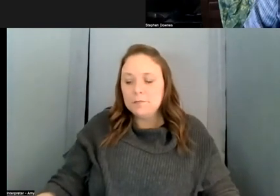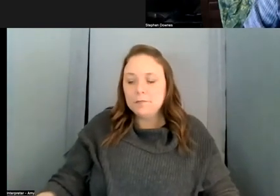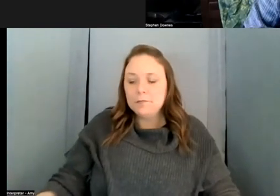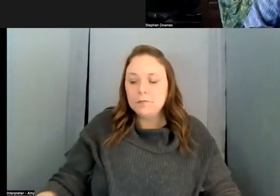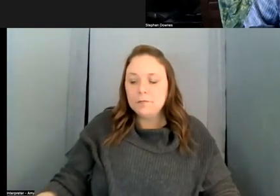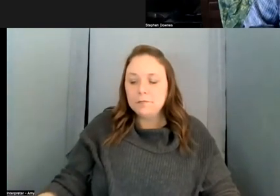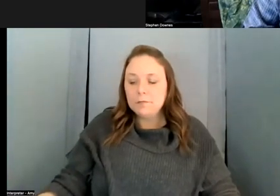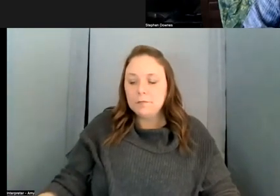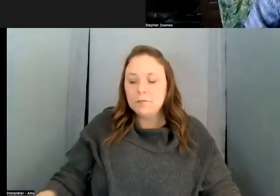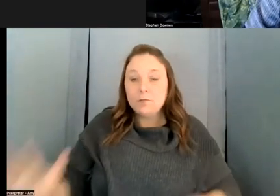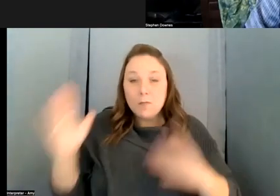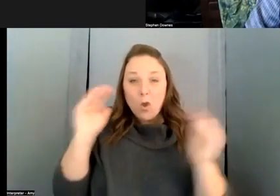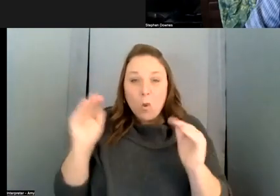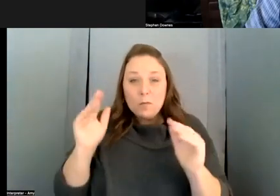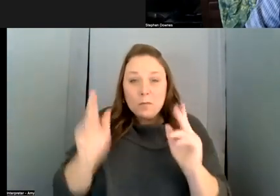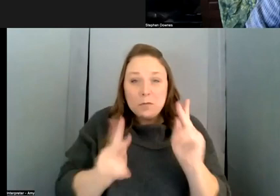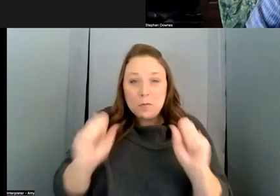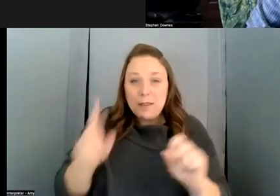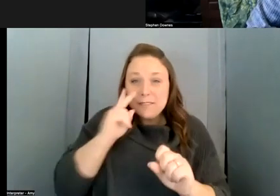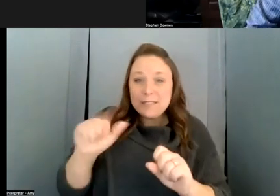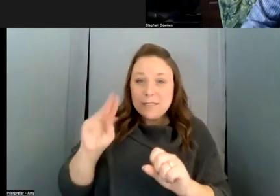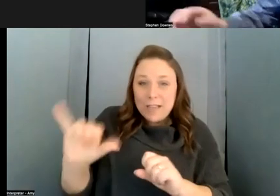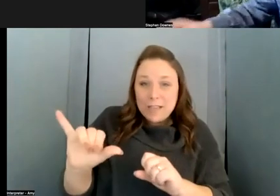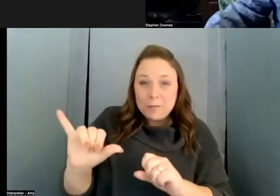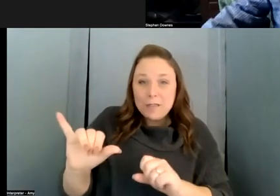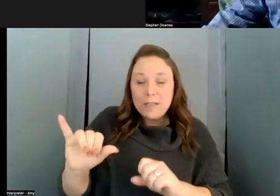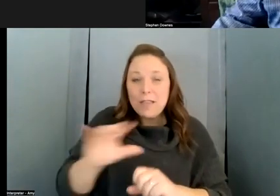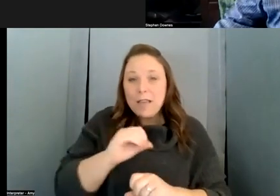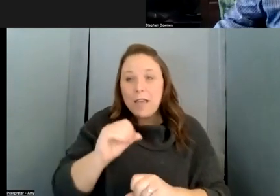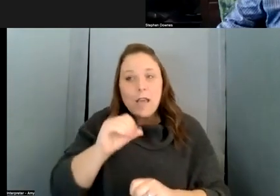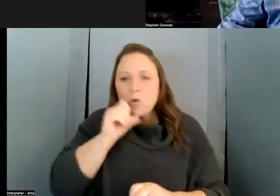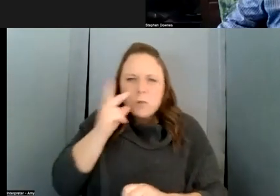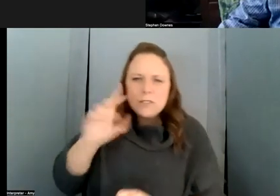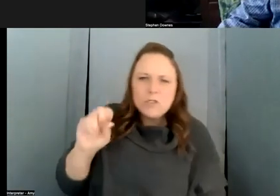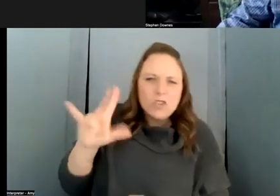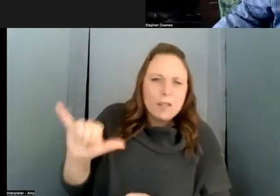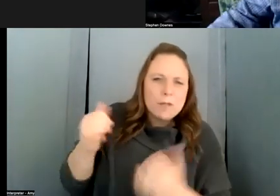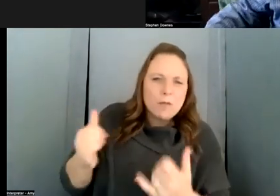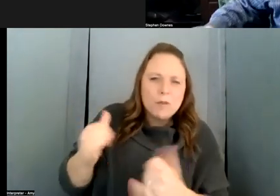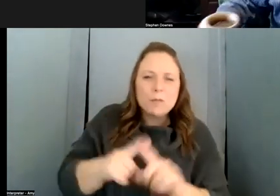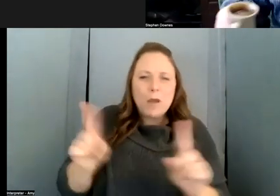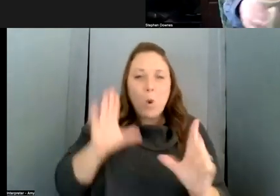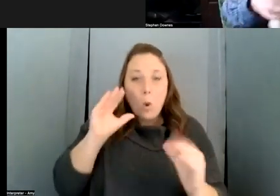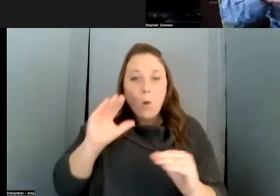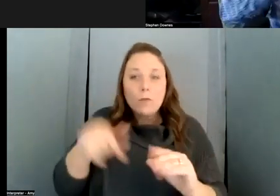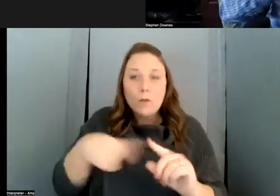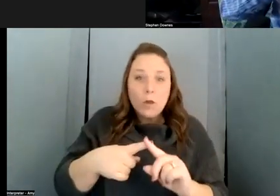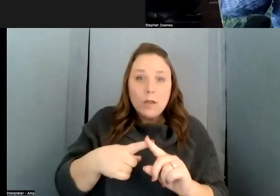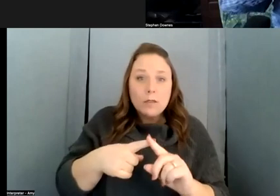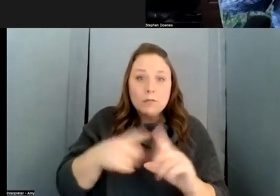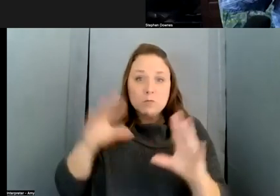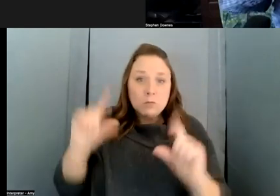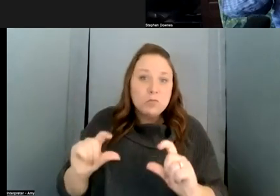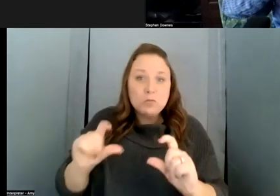people are able to see amy i'm not seeing shelby at the moment but i hope they're able to see even when they're minimized great